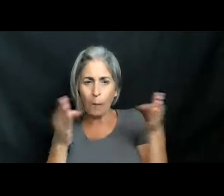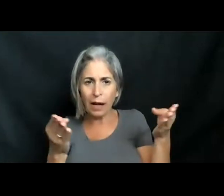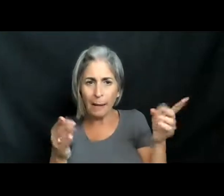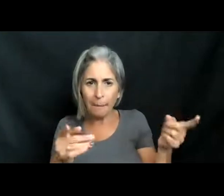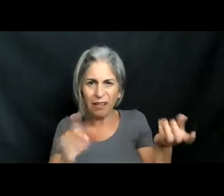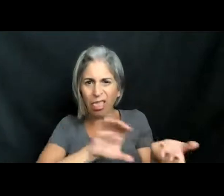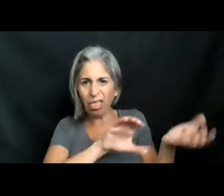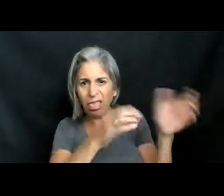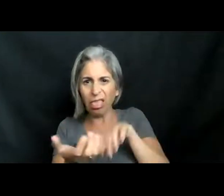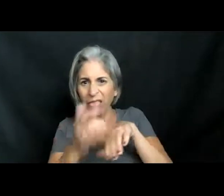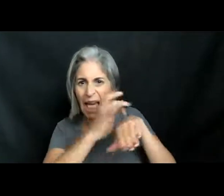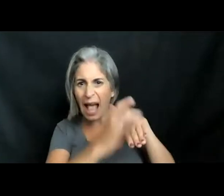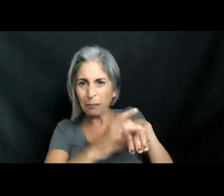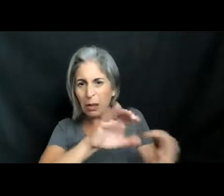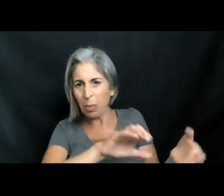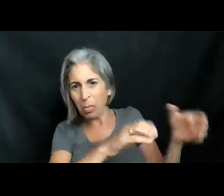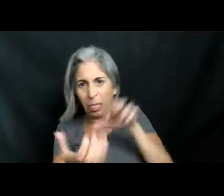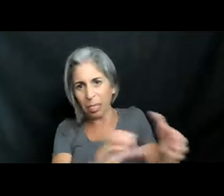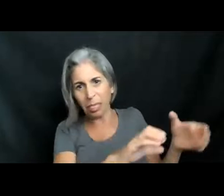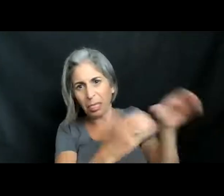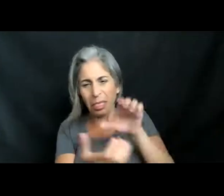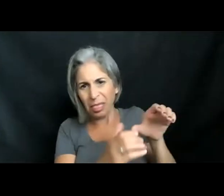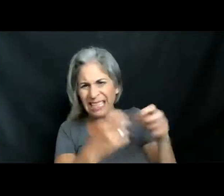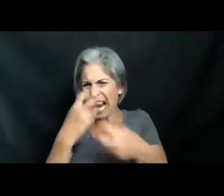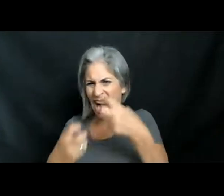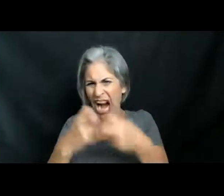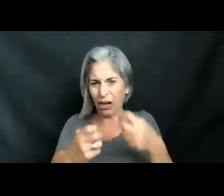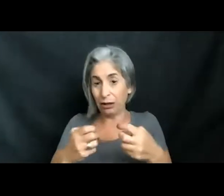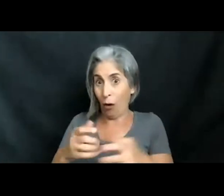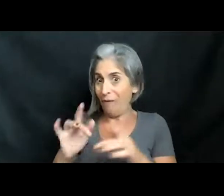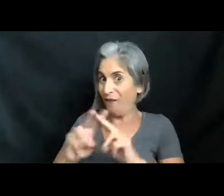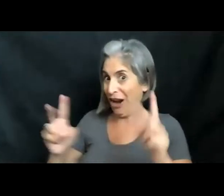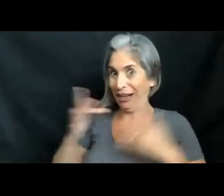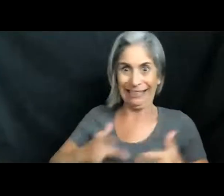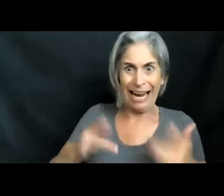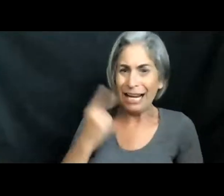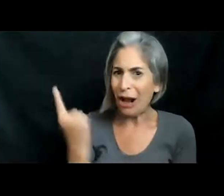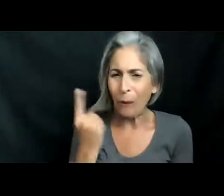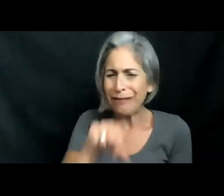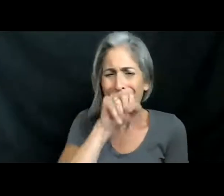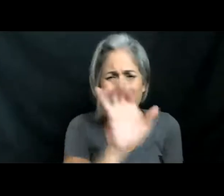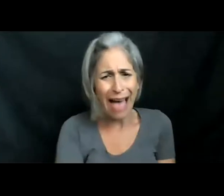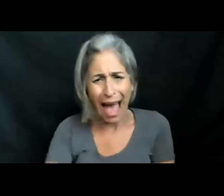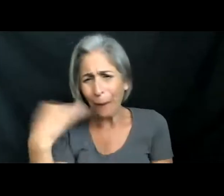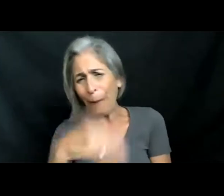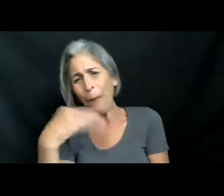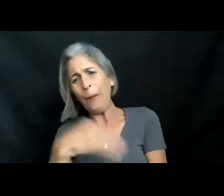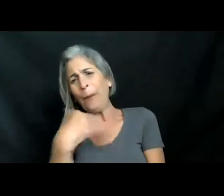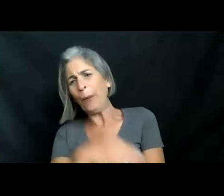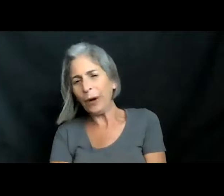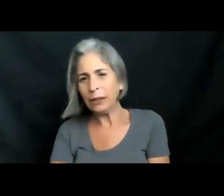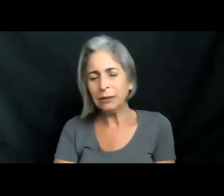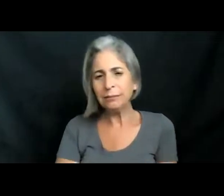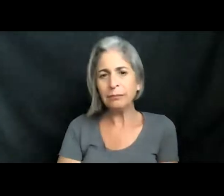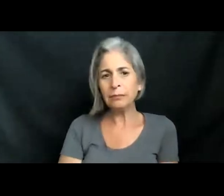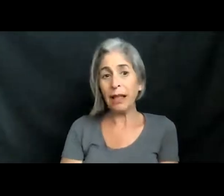out. Oh, there's quite a few hard things in here. Always very exciting. Oh, love that. So right